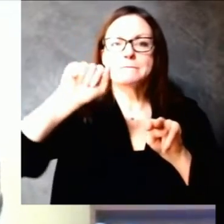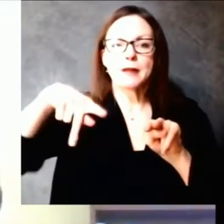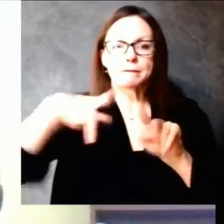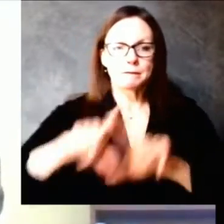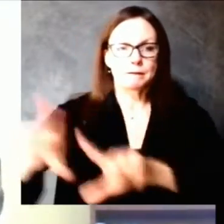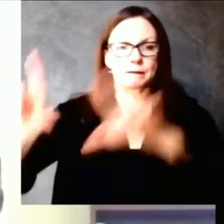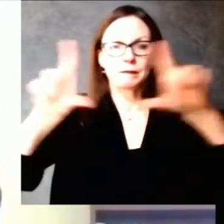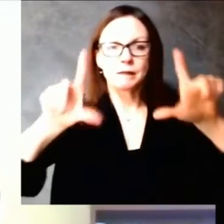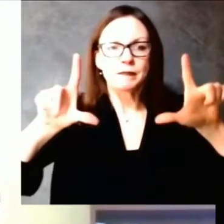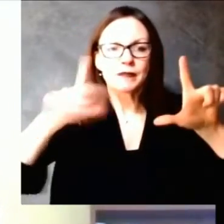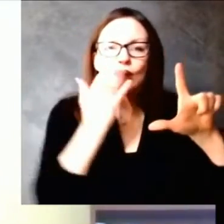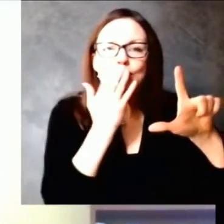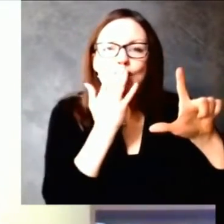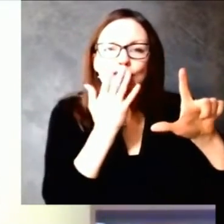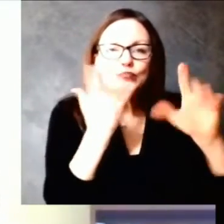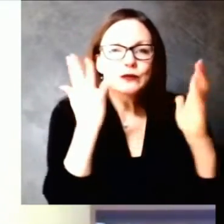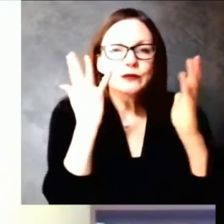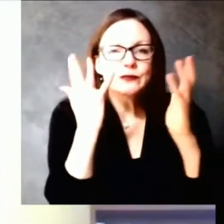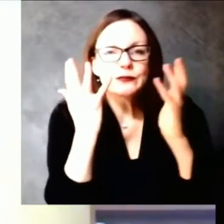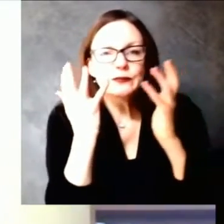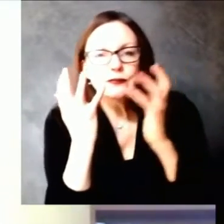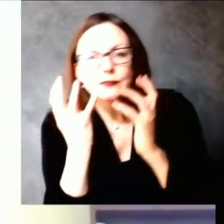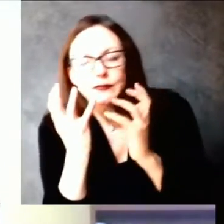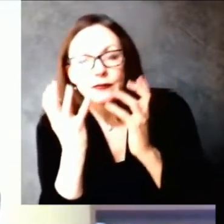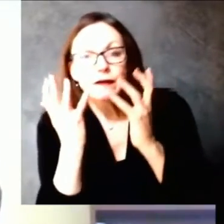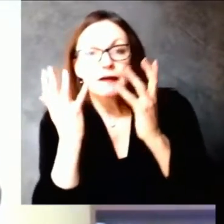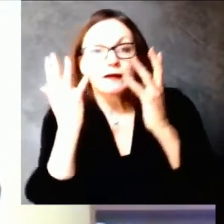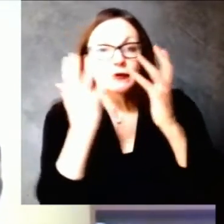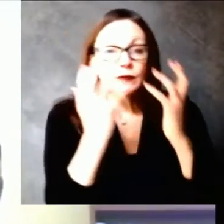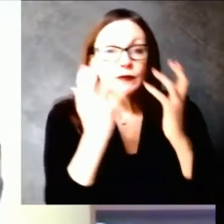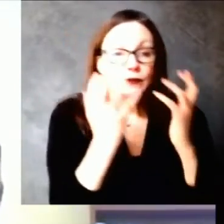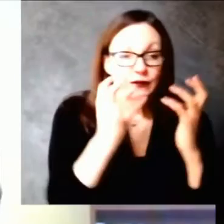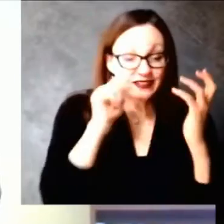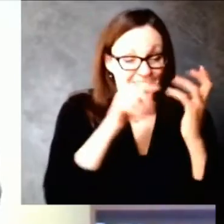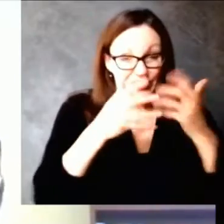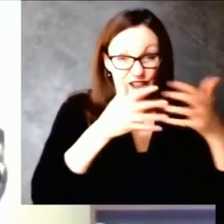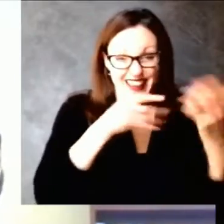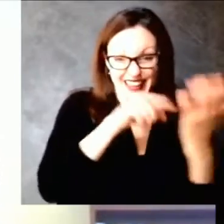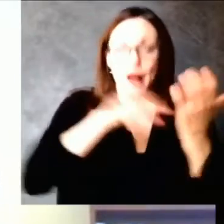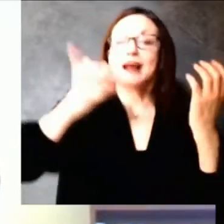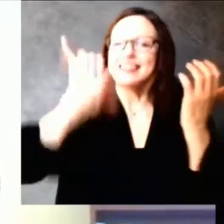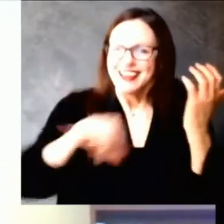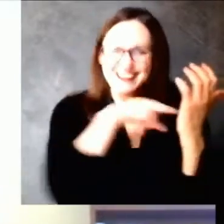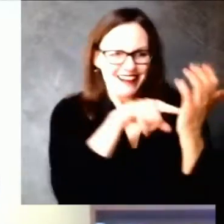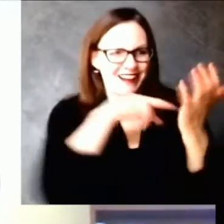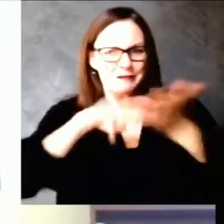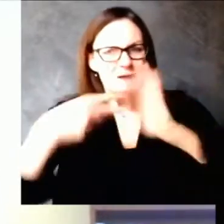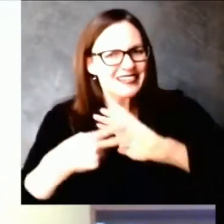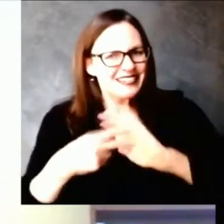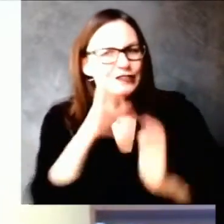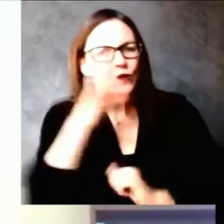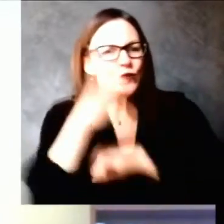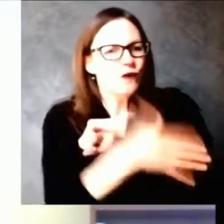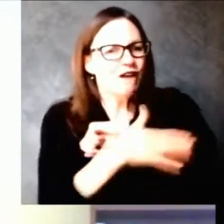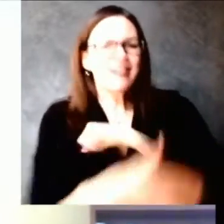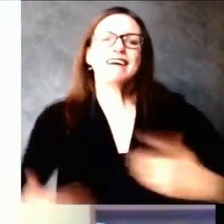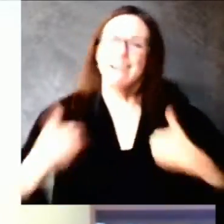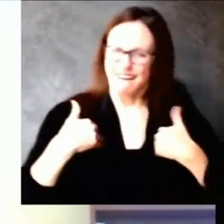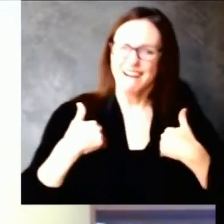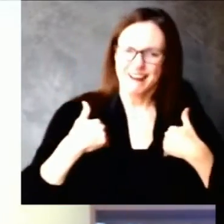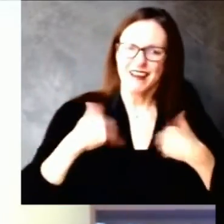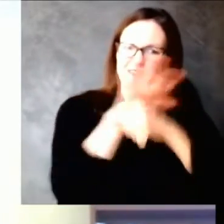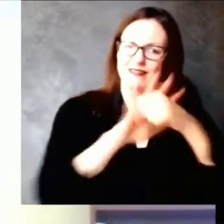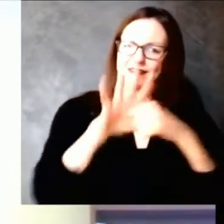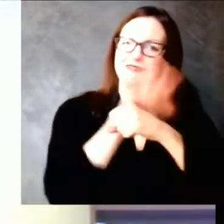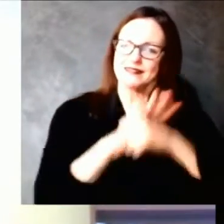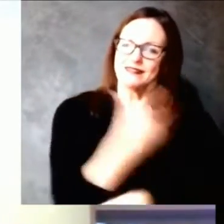everything related to vaccine, we don't have enough vaccine. And as I've said before, I